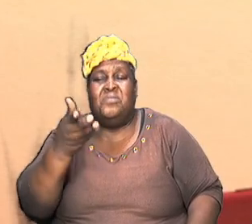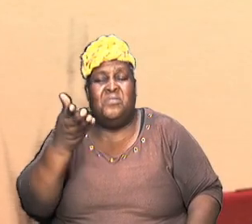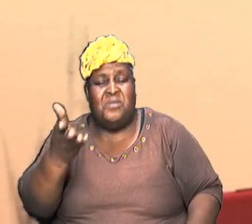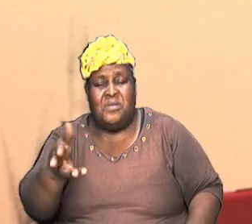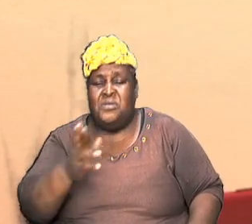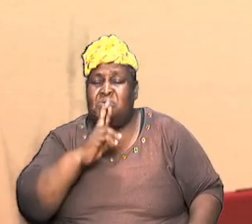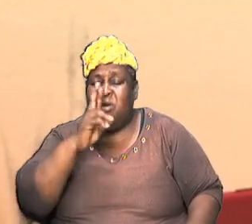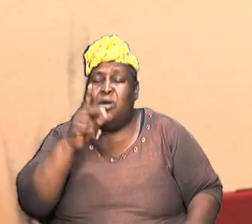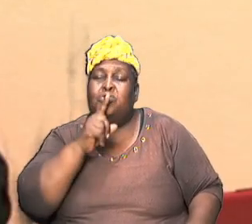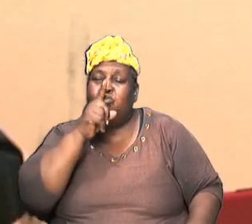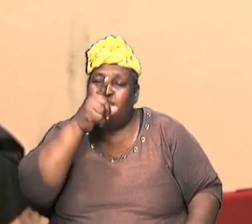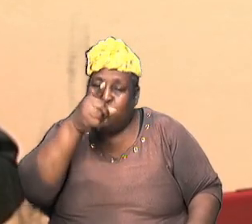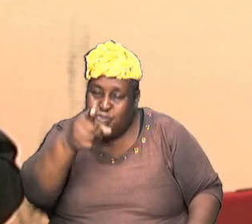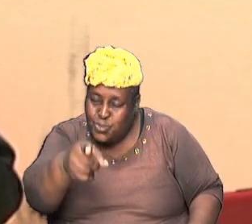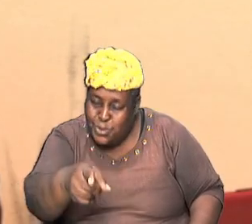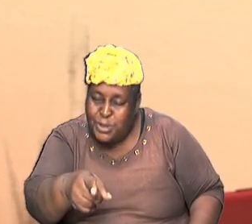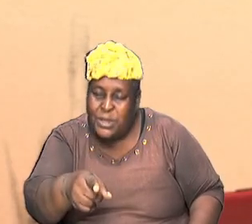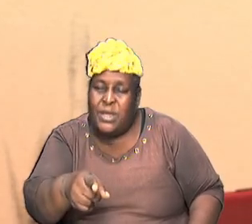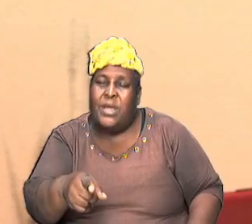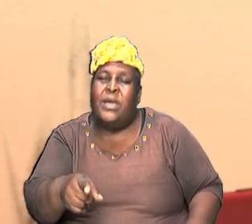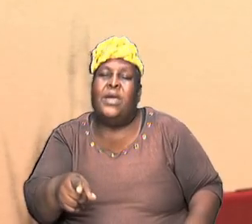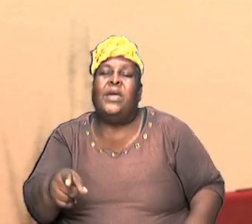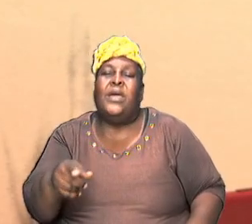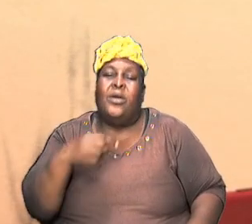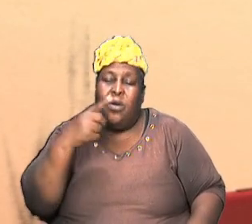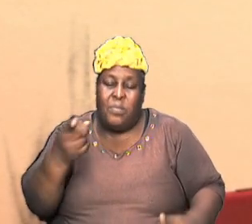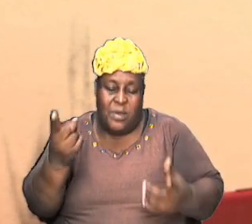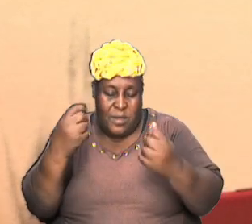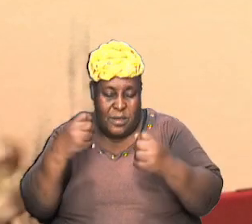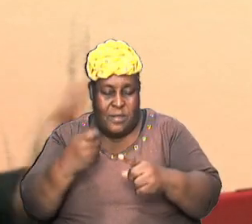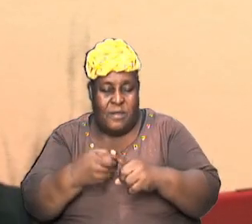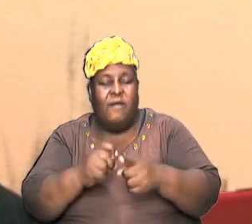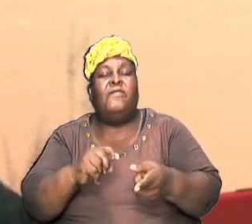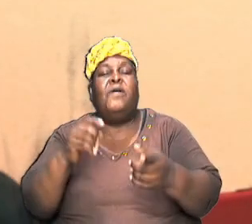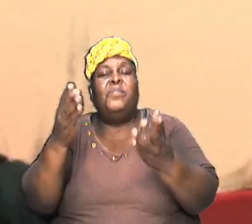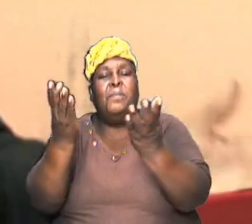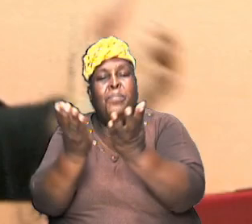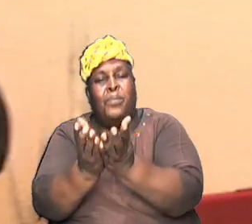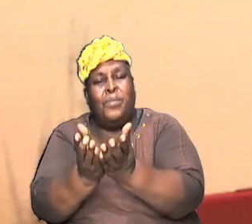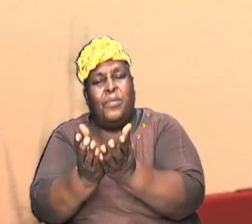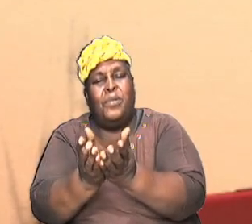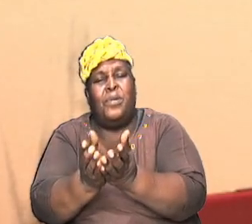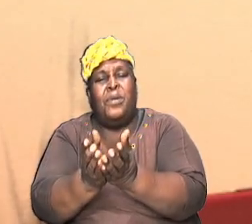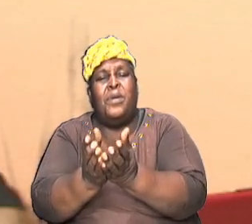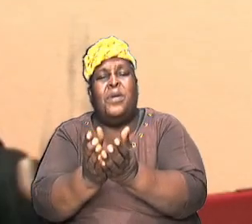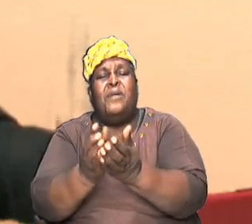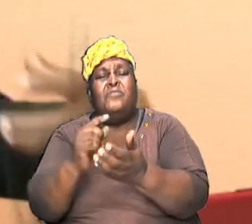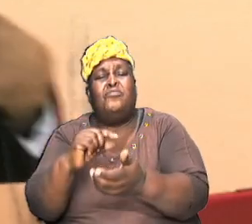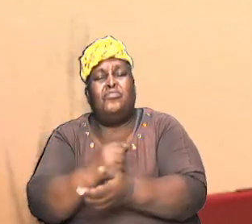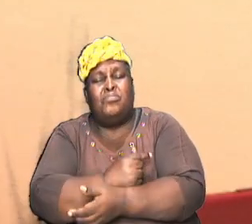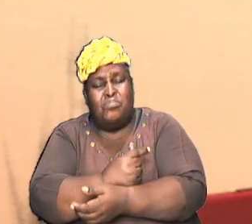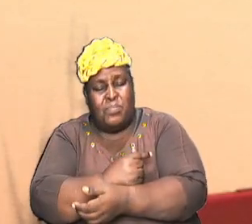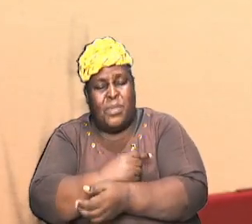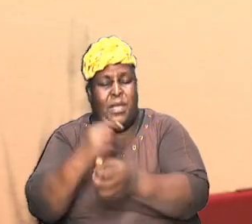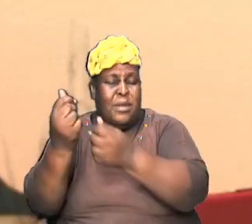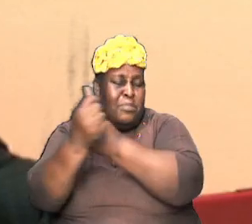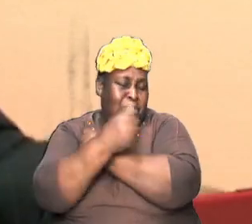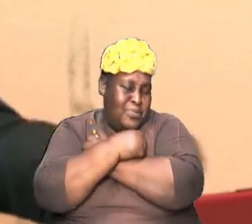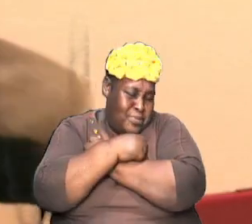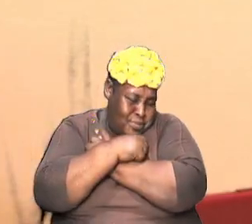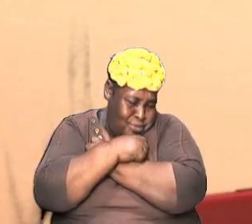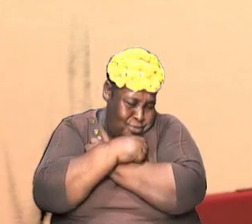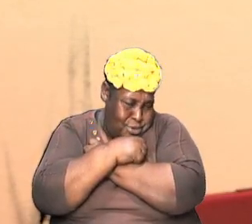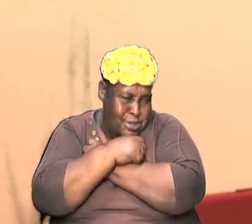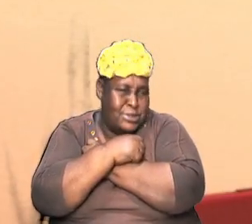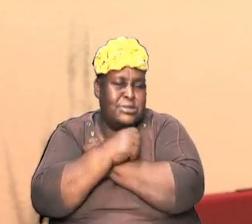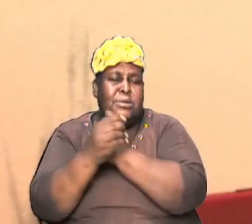truths that are emanating from the book and you just throw yourself into the book embrace the book be